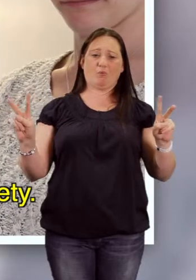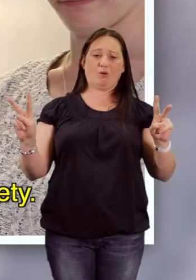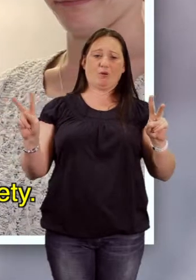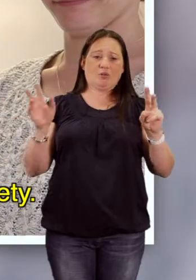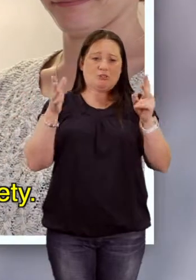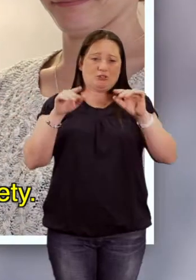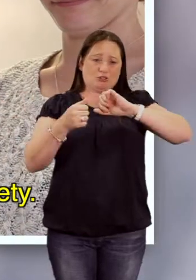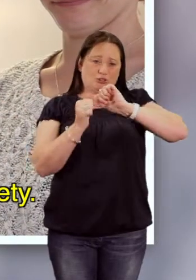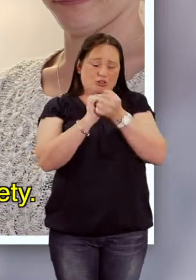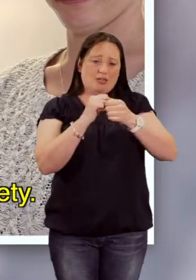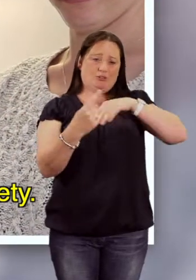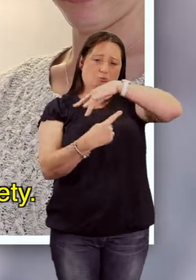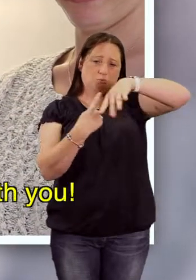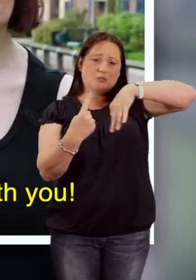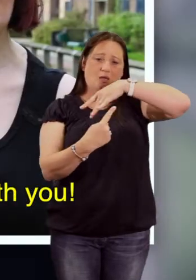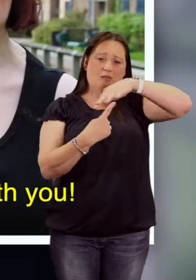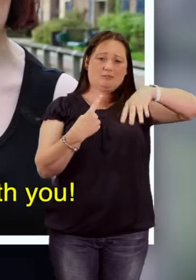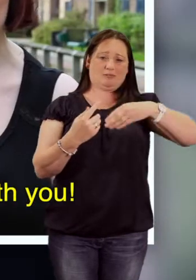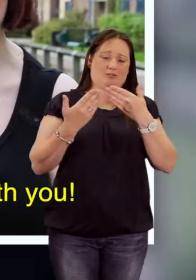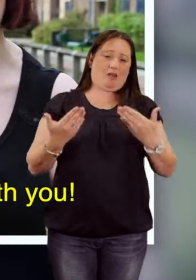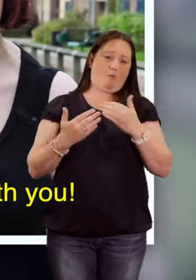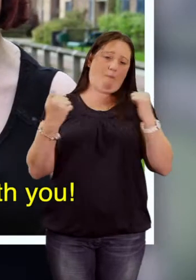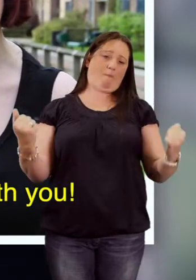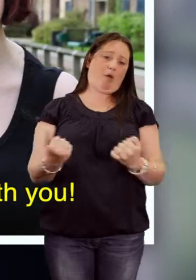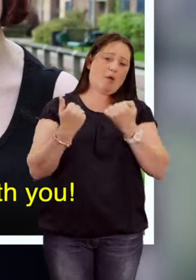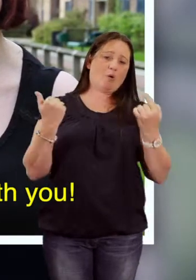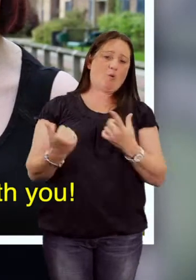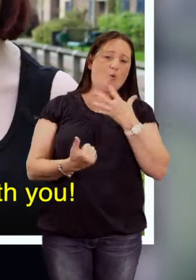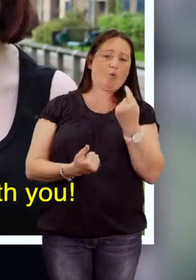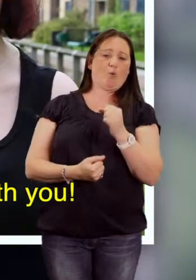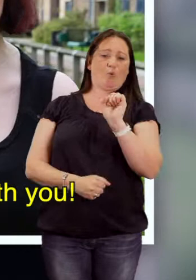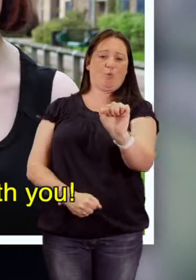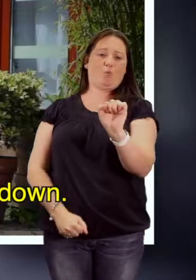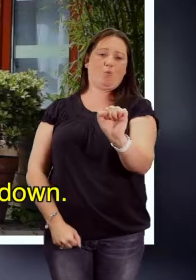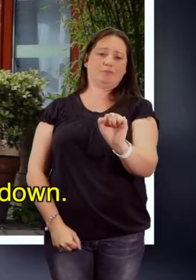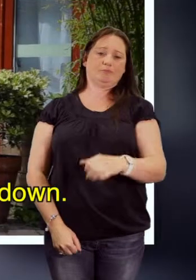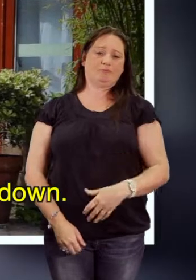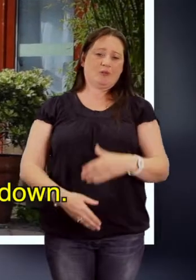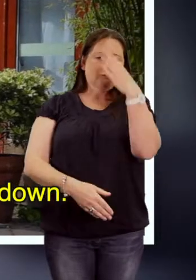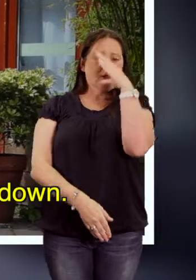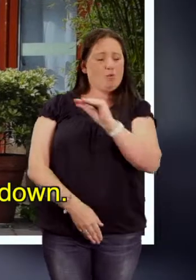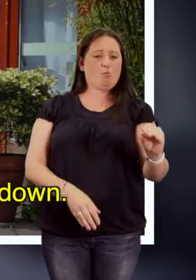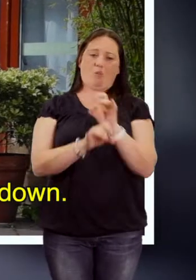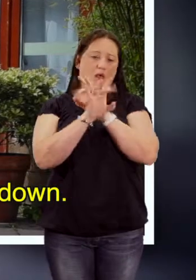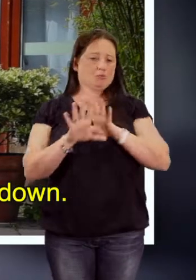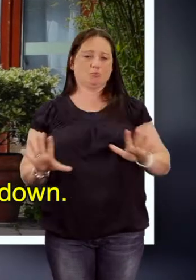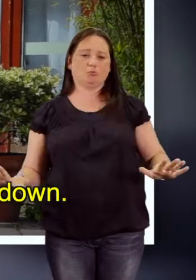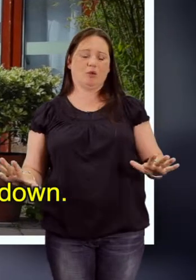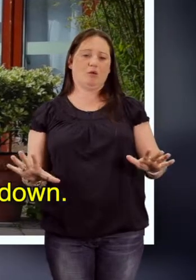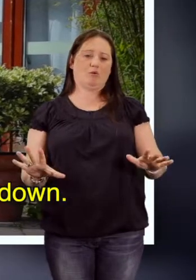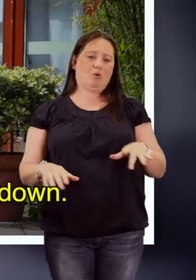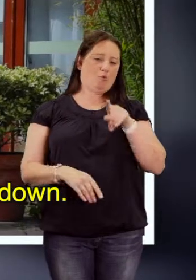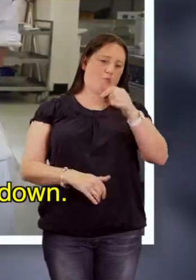shape up our society. But for now the power lies with you. I'm you I won't let